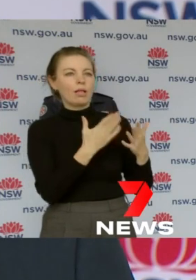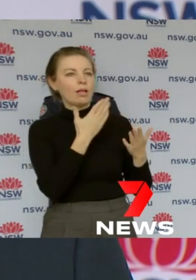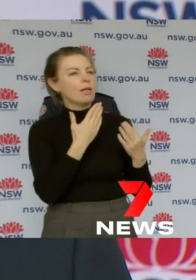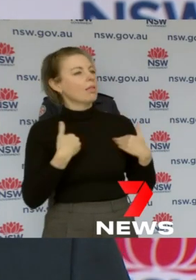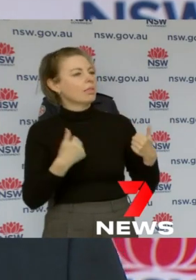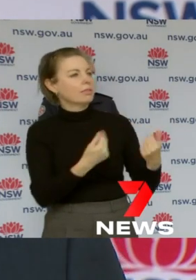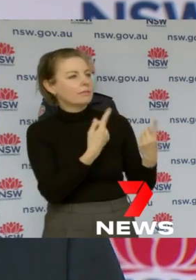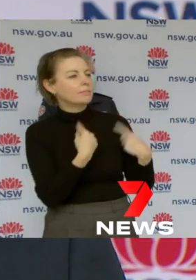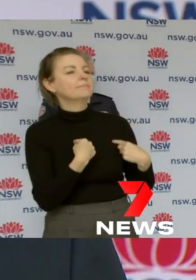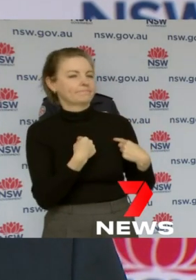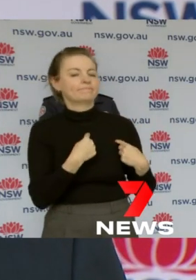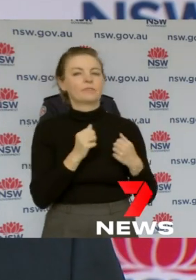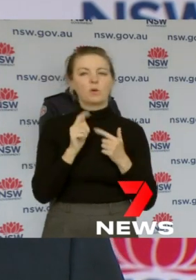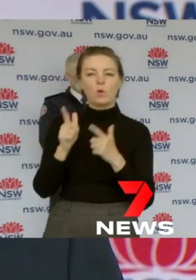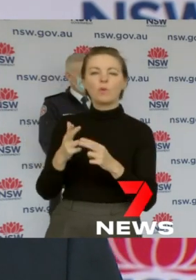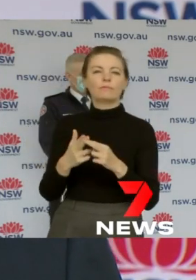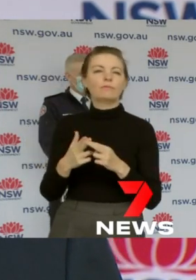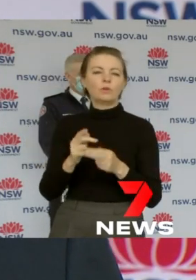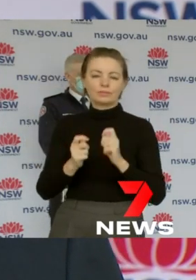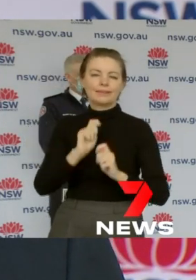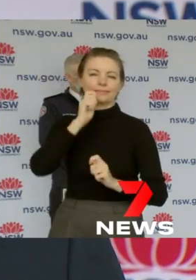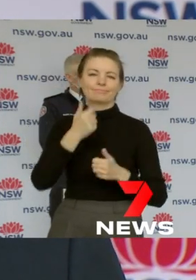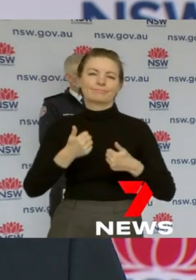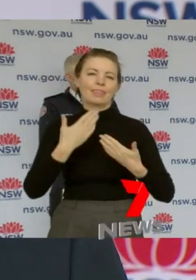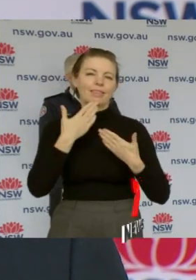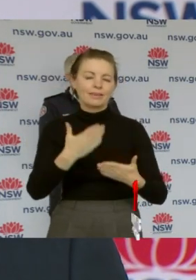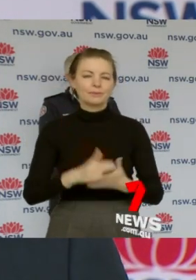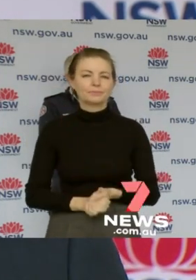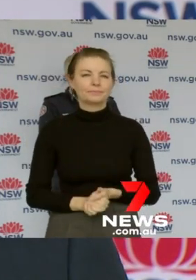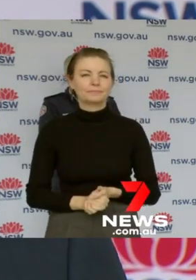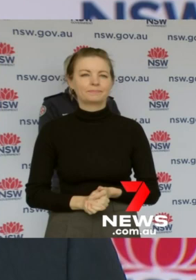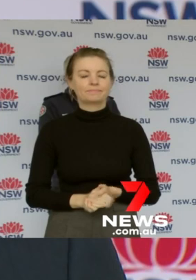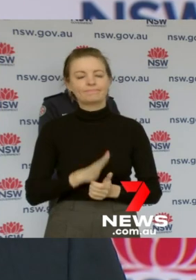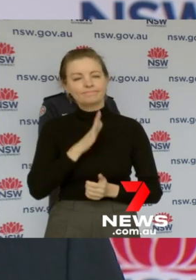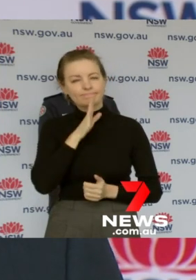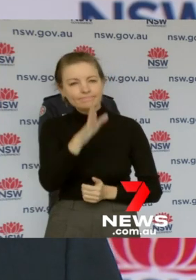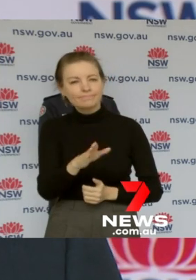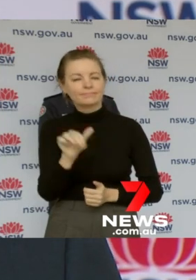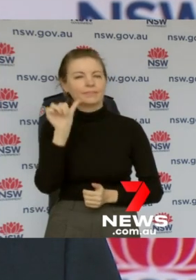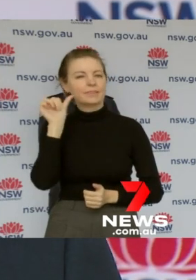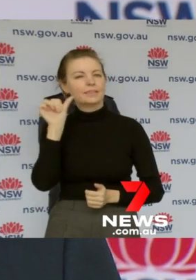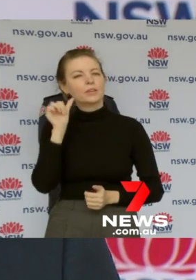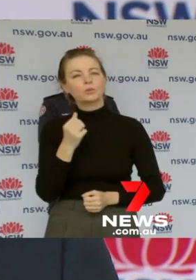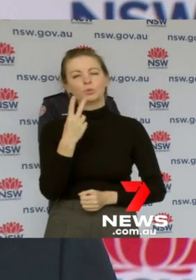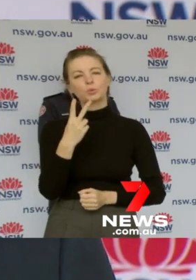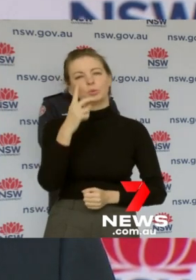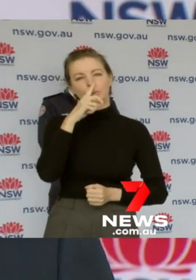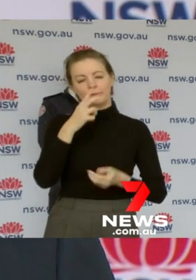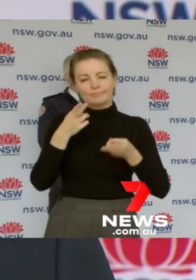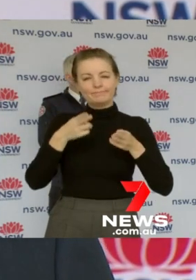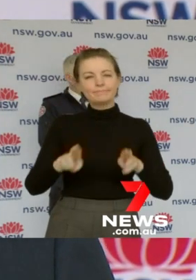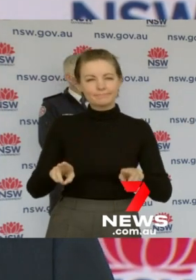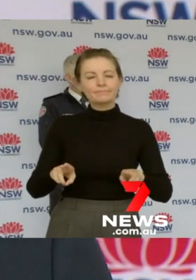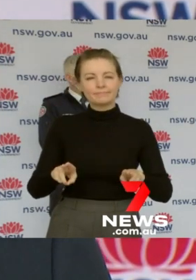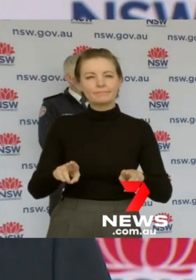Sadly, very sadly, we had two people pass away to 8pm last night.